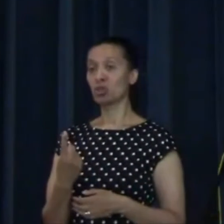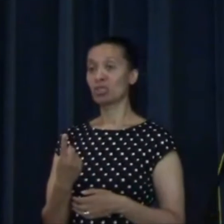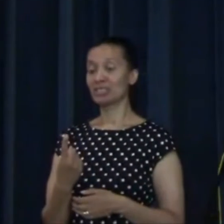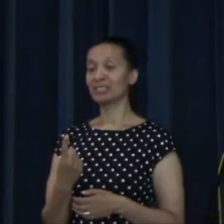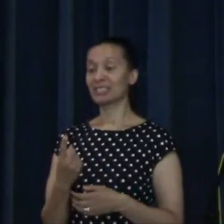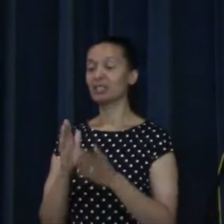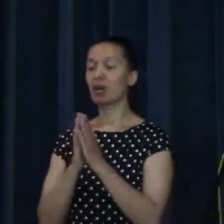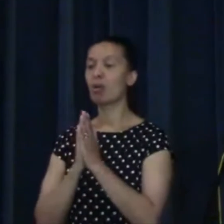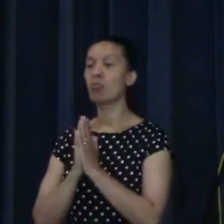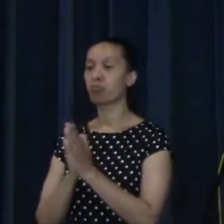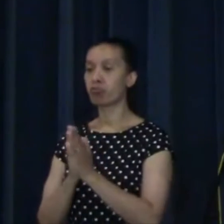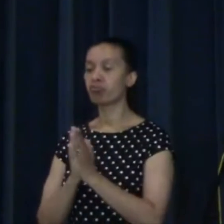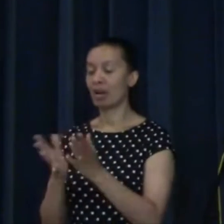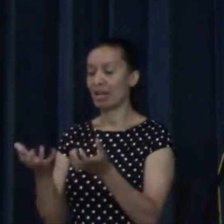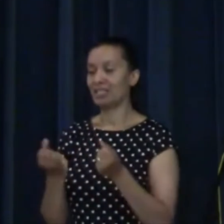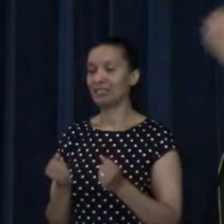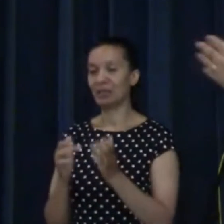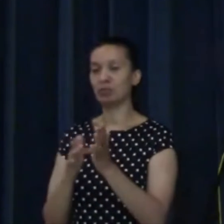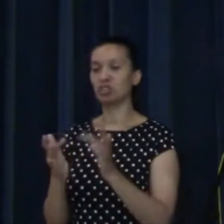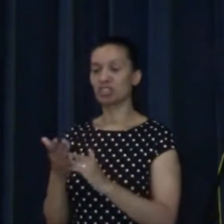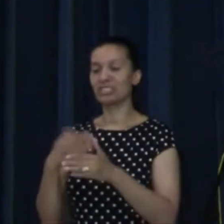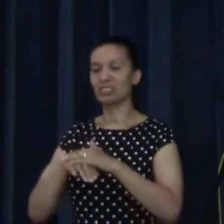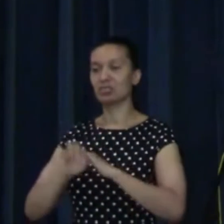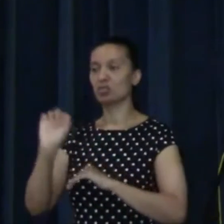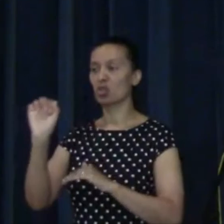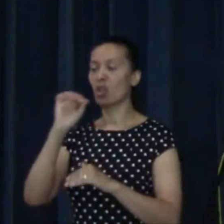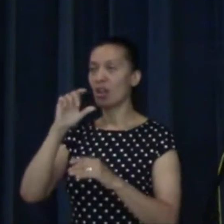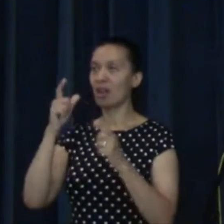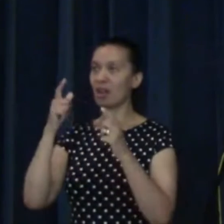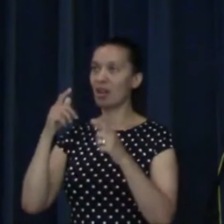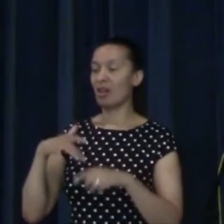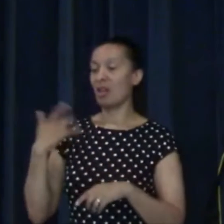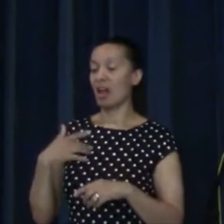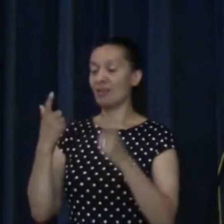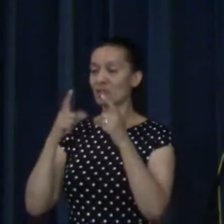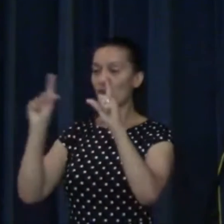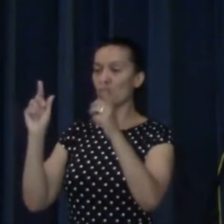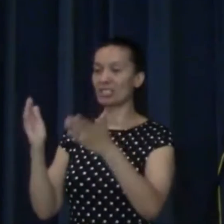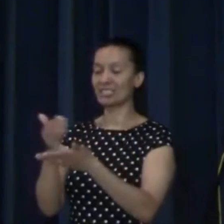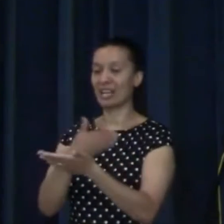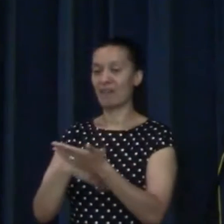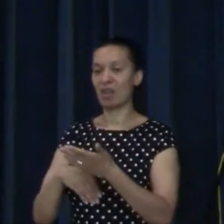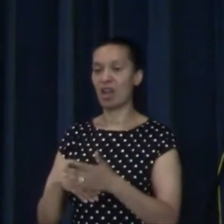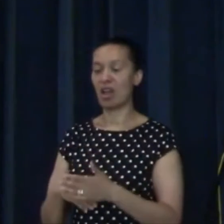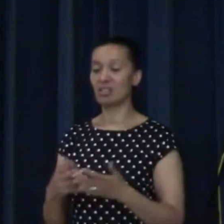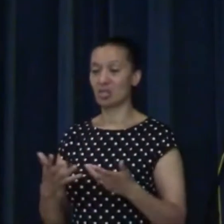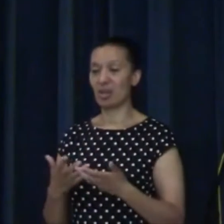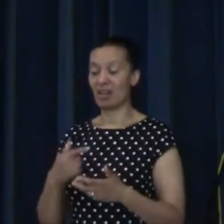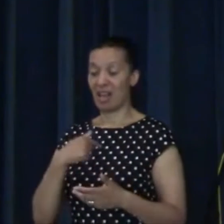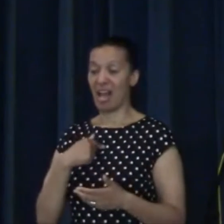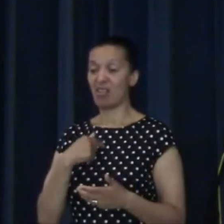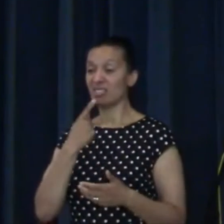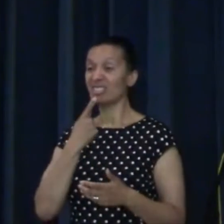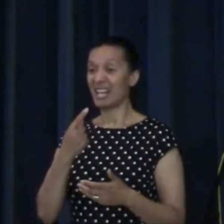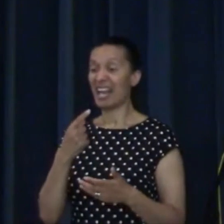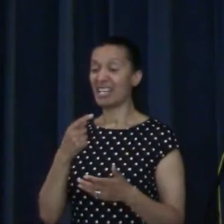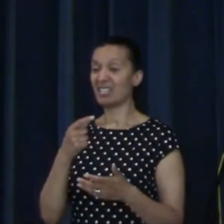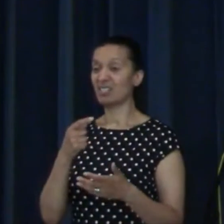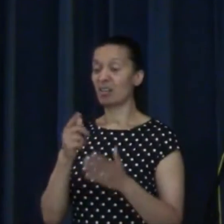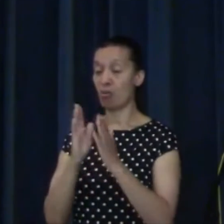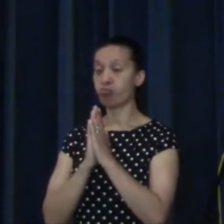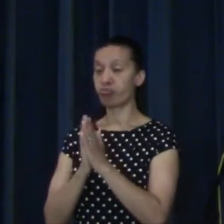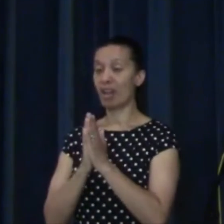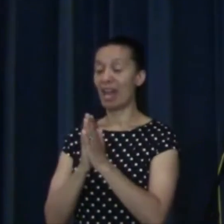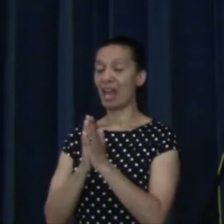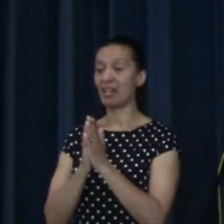to pray and accept Jesus into your life as your Lord and Saviour. And when we do that, I will say a few lines of our prayer. If you want to